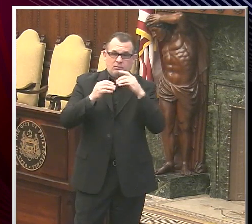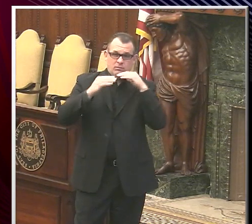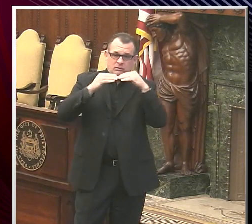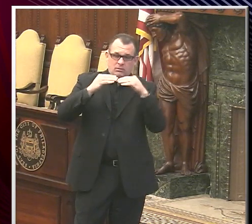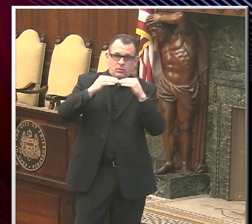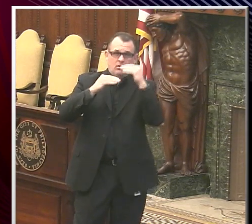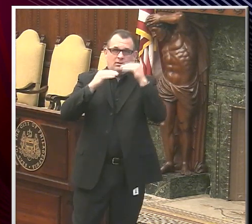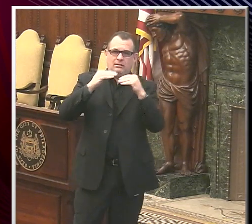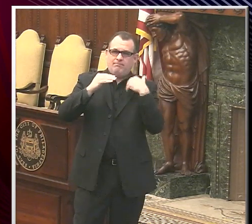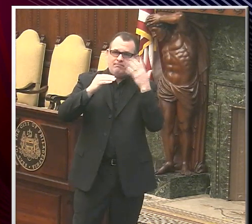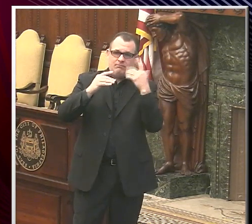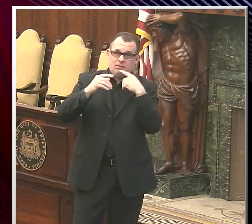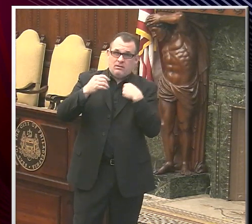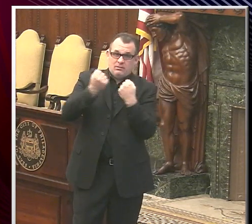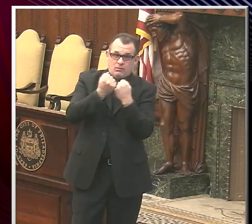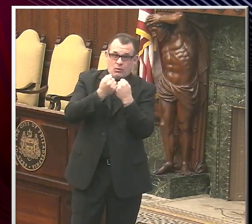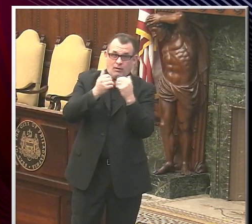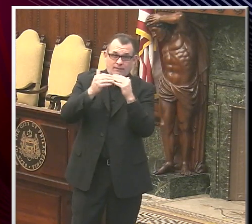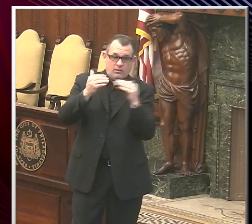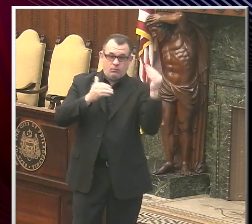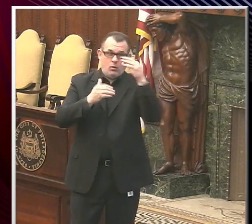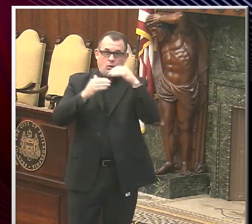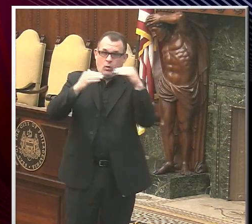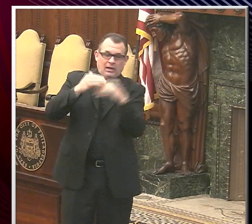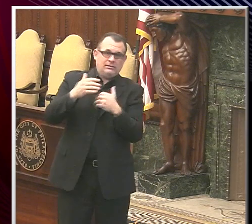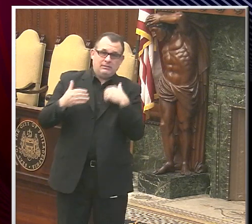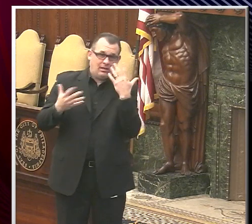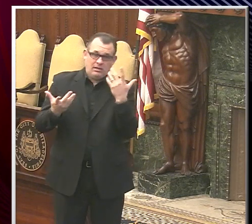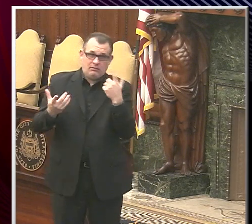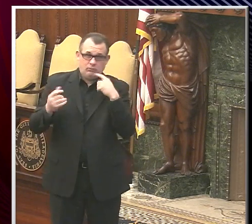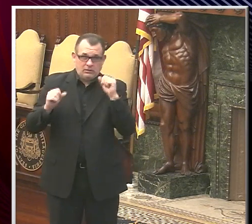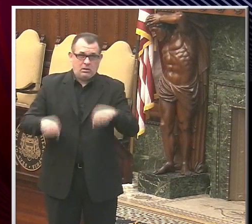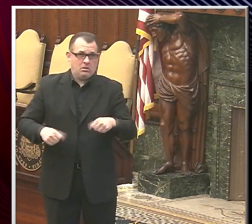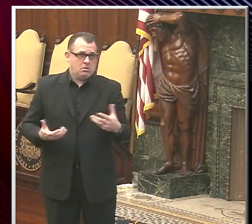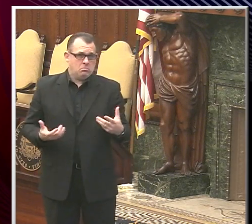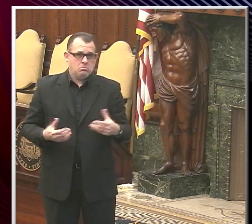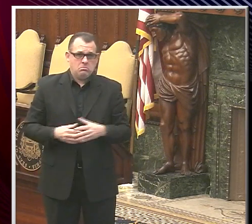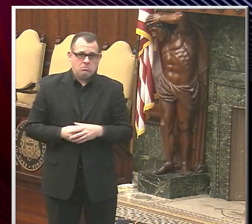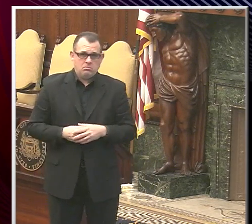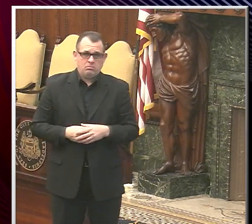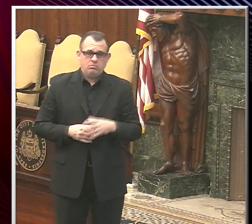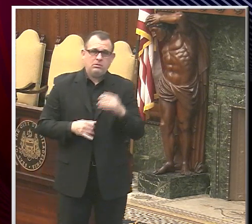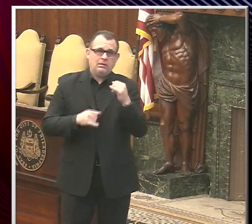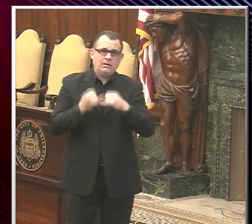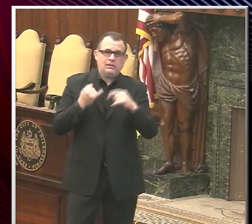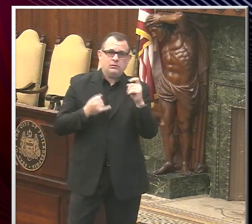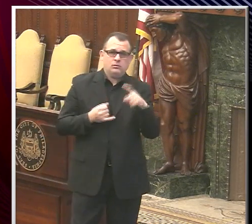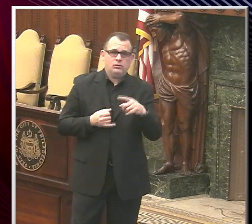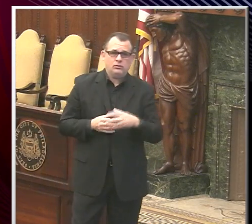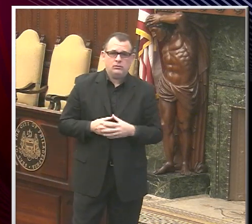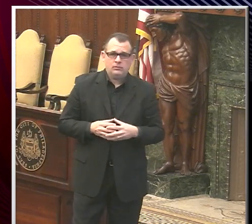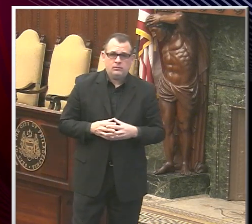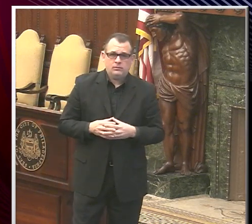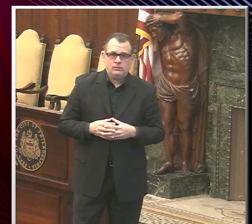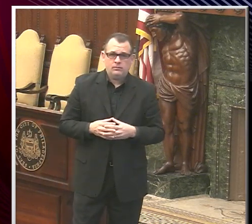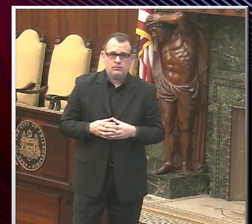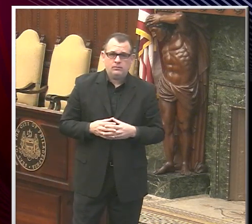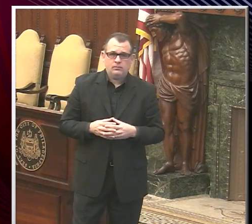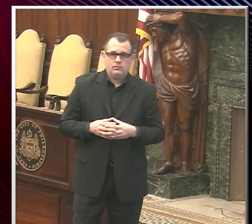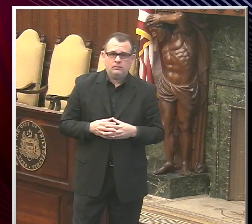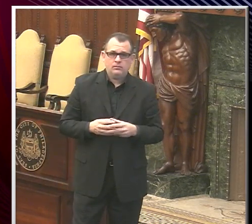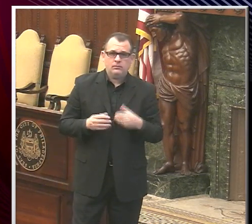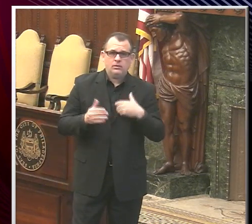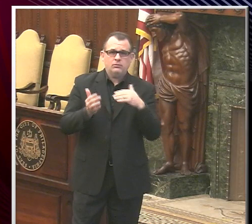support them either way. And then just the last question I had, I'm, and this is kind of asking you to speculate, Dr. Farley, but